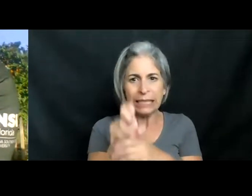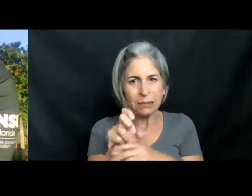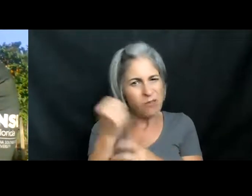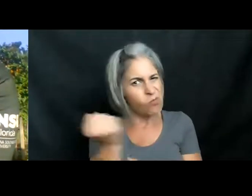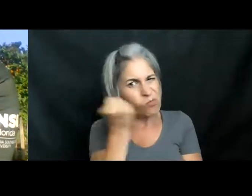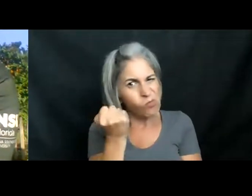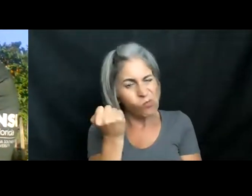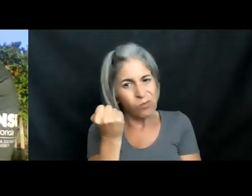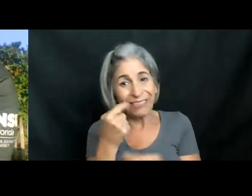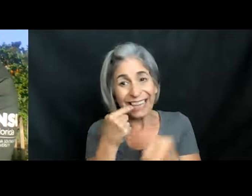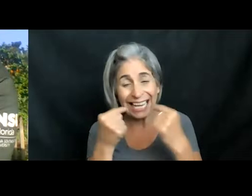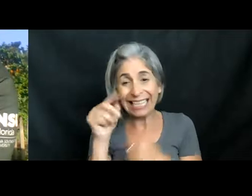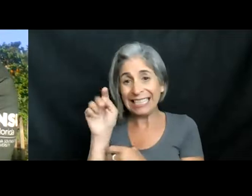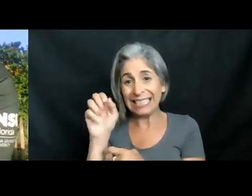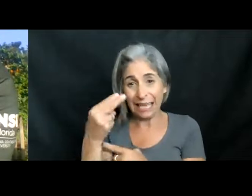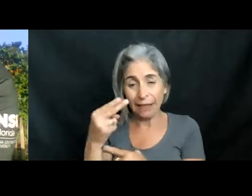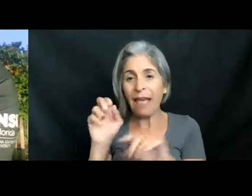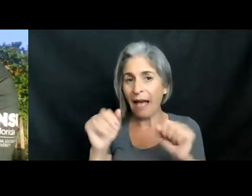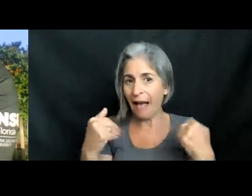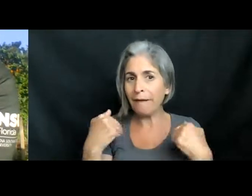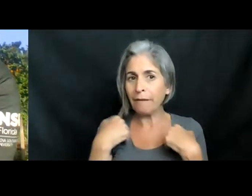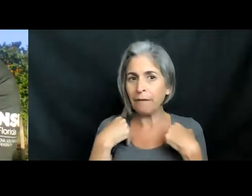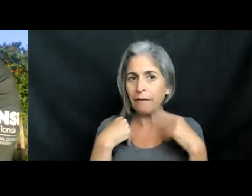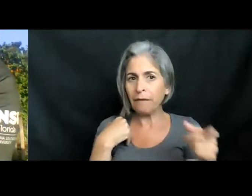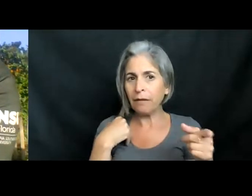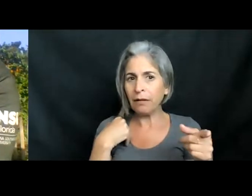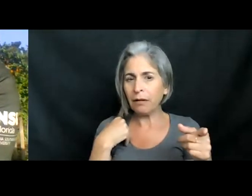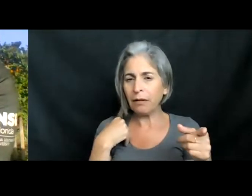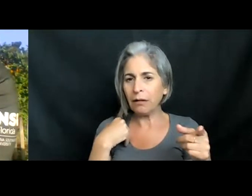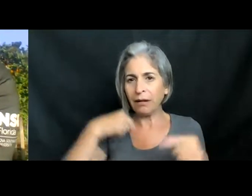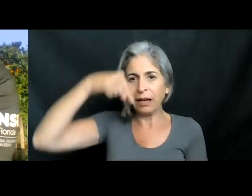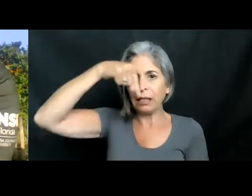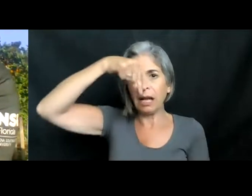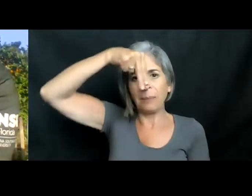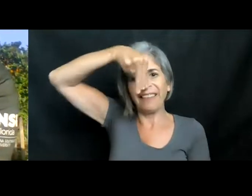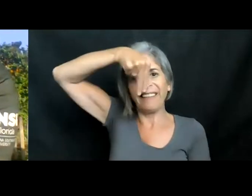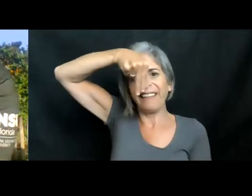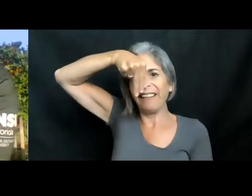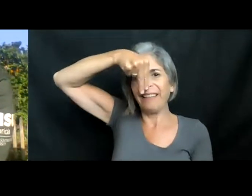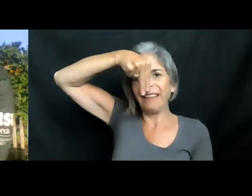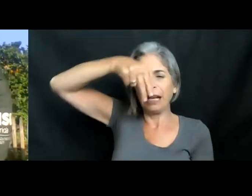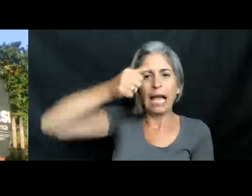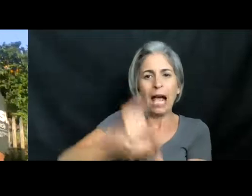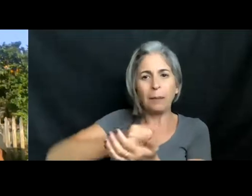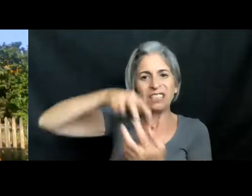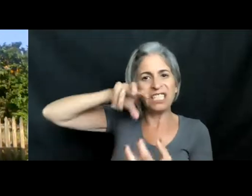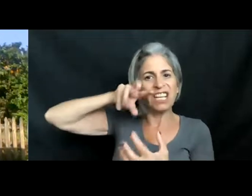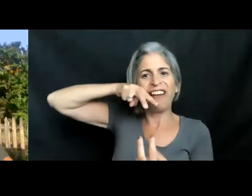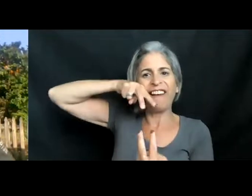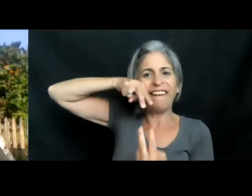teeth, but a bit of an indentation coming down from that top lip. That, again, is to help hook onto any prey.